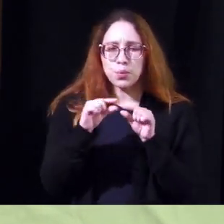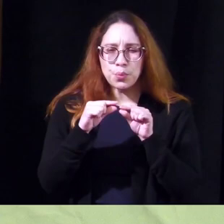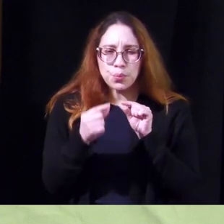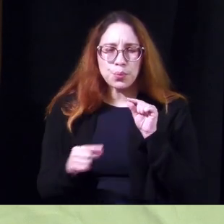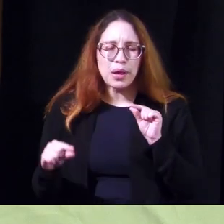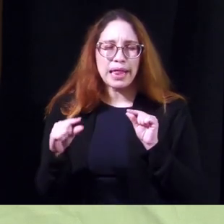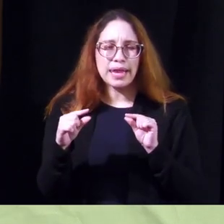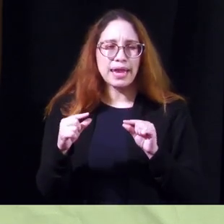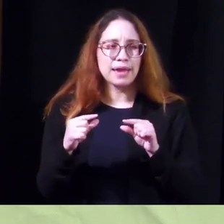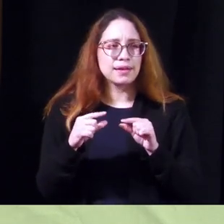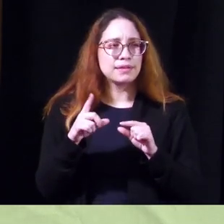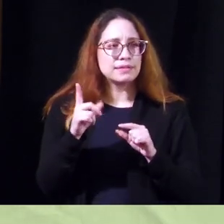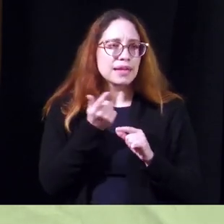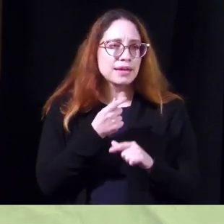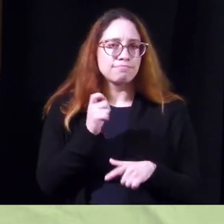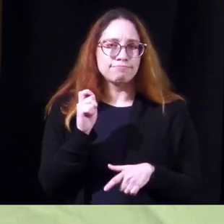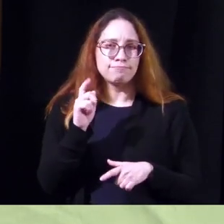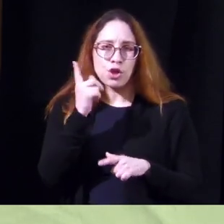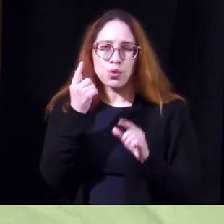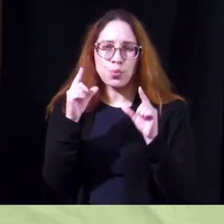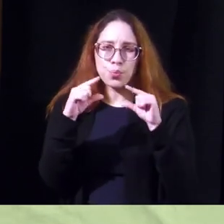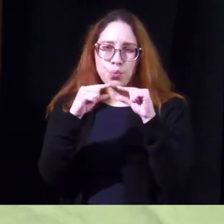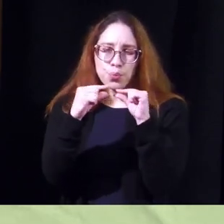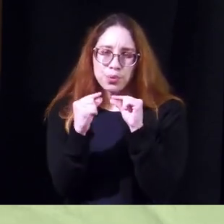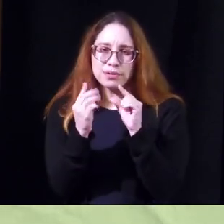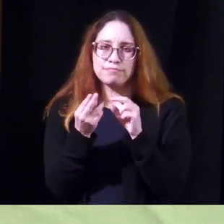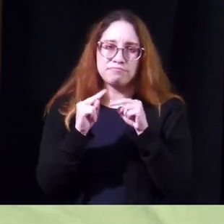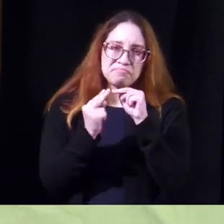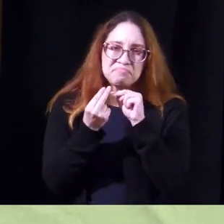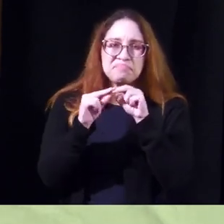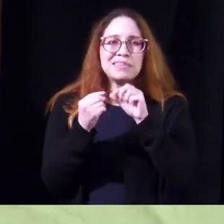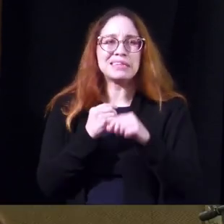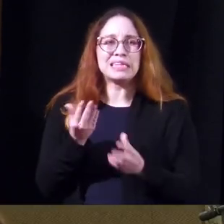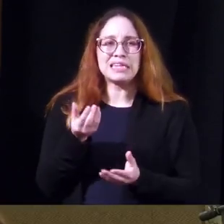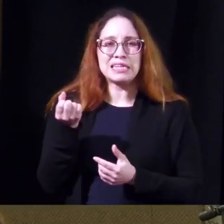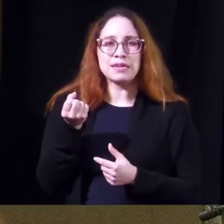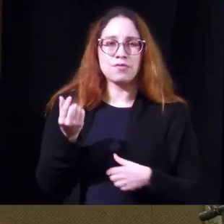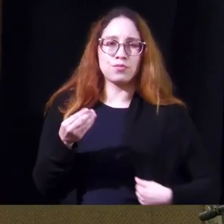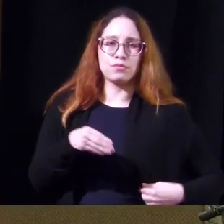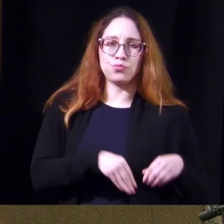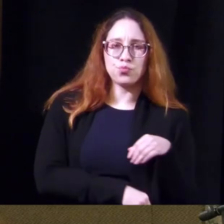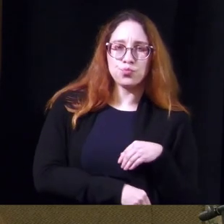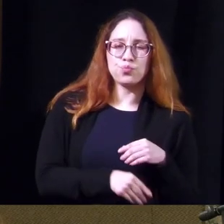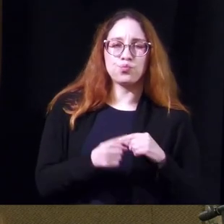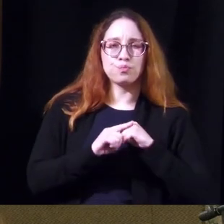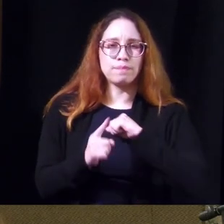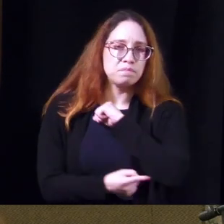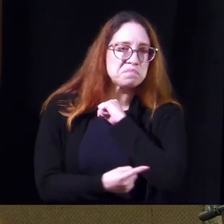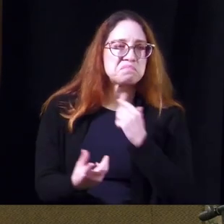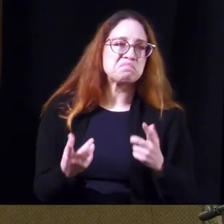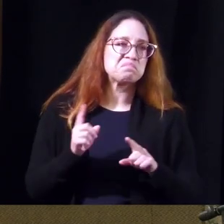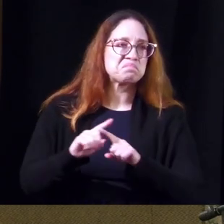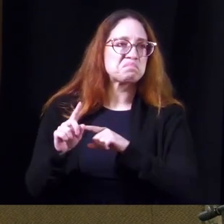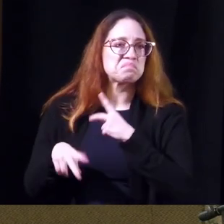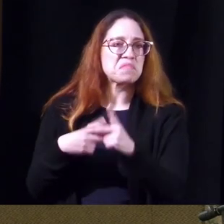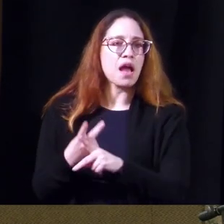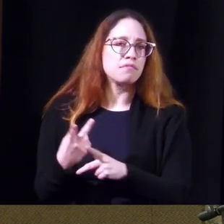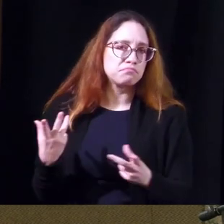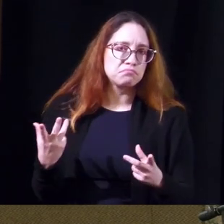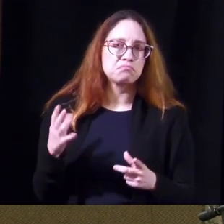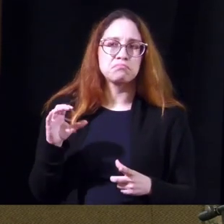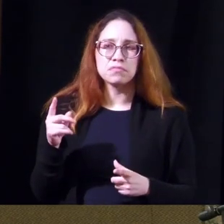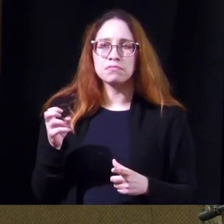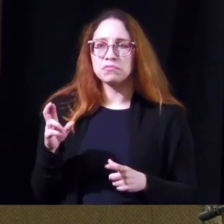lipstick sized catheters they they fold on themselves and so they carry it in their purse uh there's there's all different types of